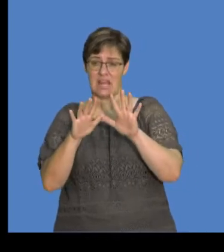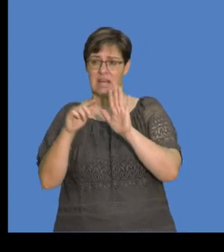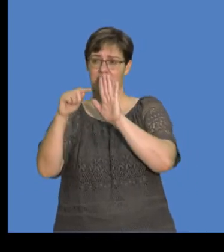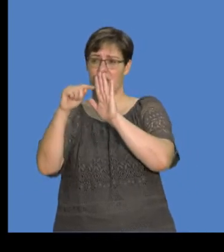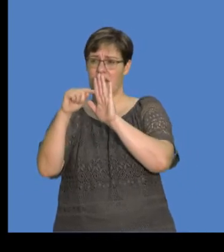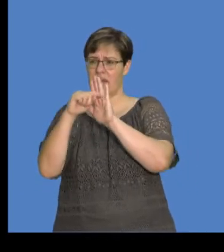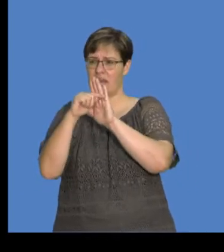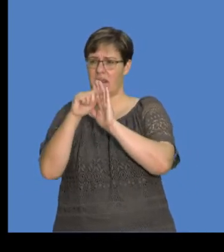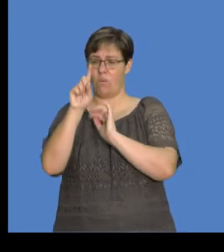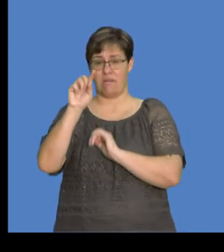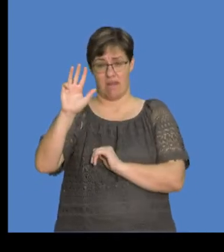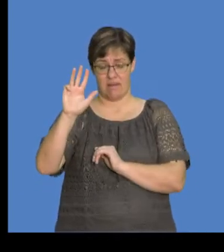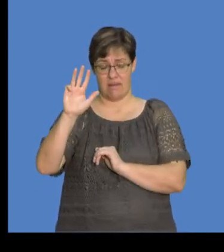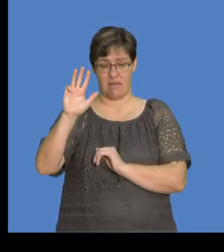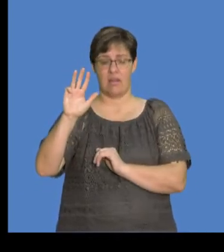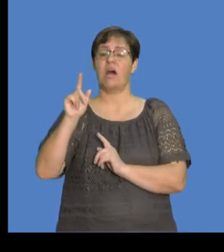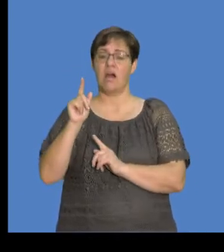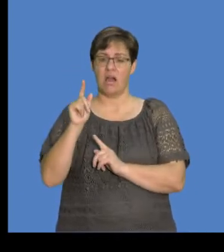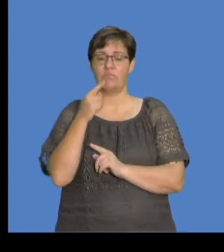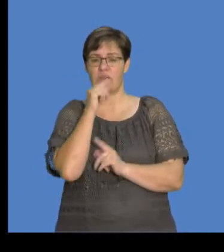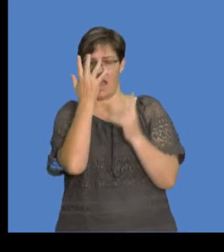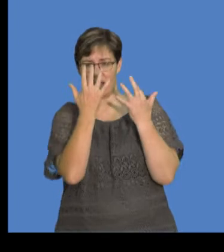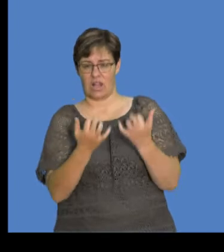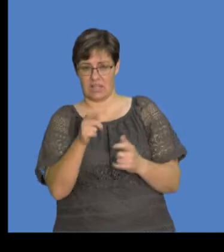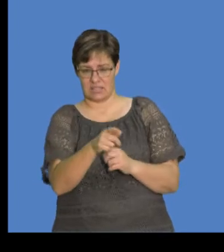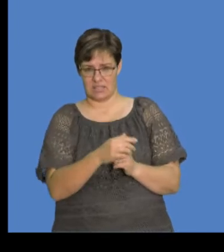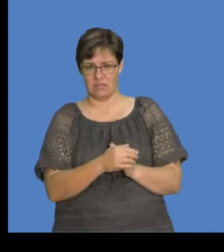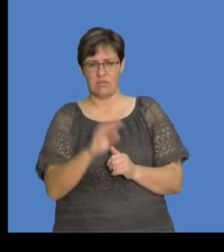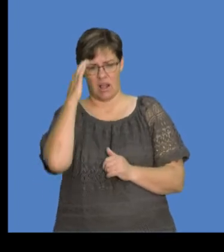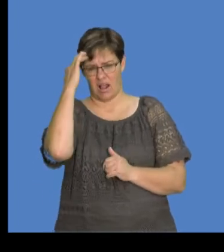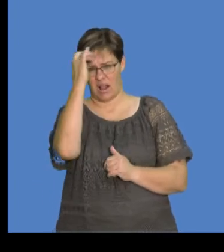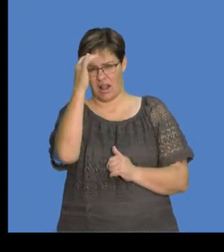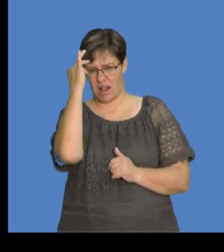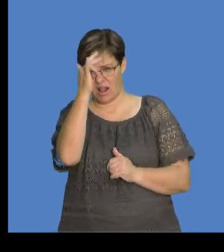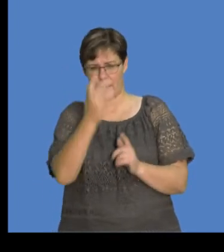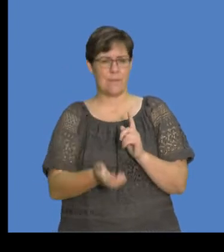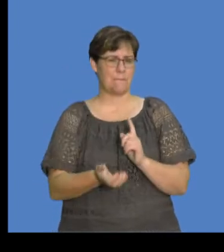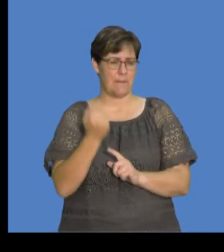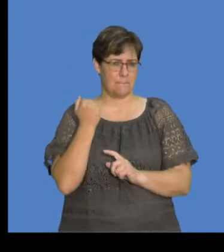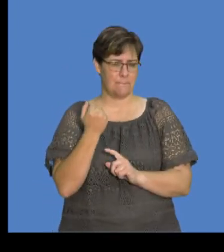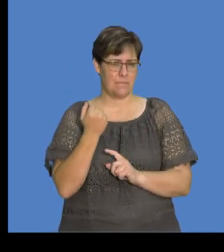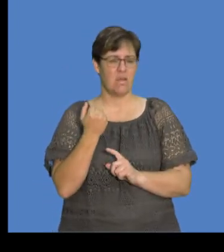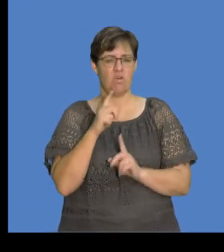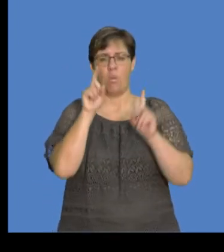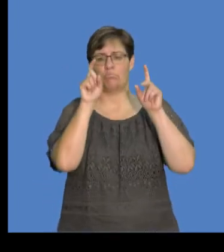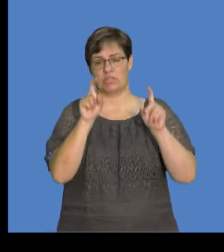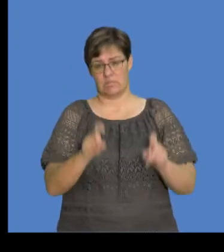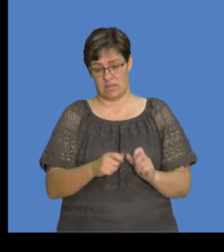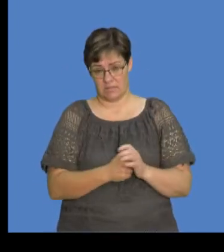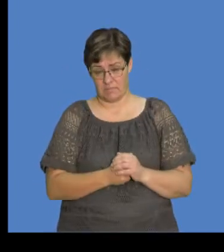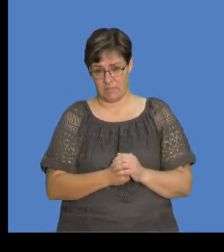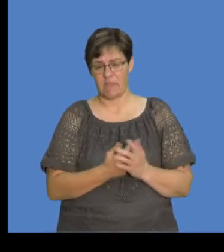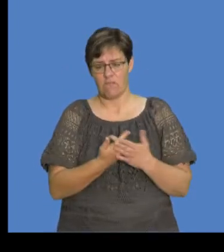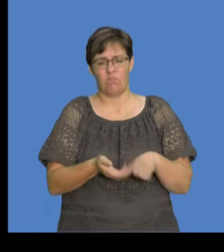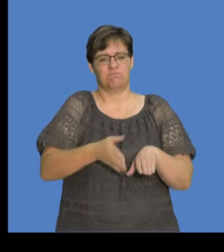negative 19, okay? So N is equals to, let's go to our calculator. There's some thinking that I want us to get around the